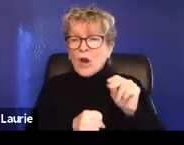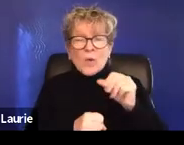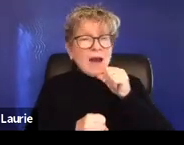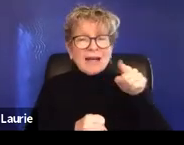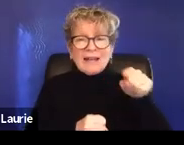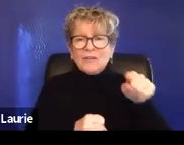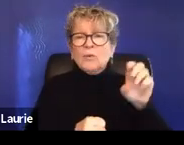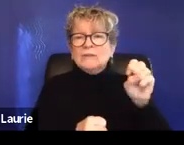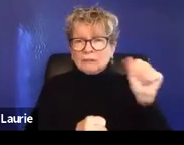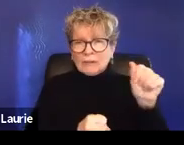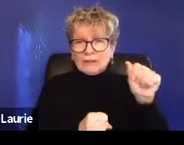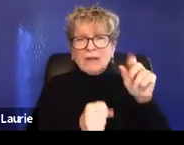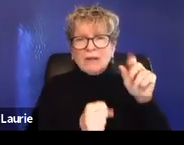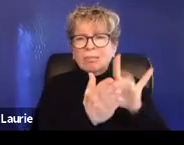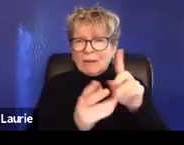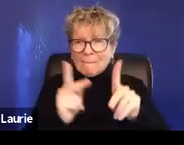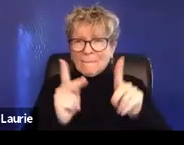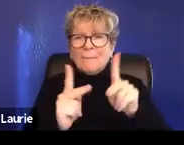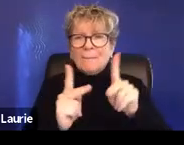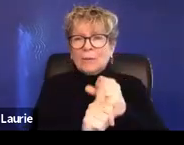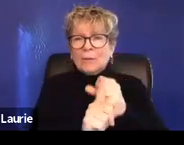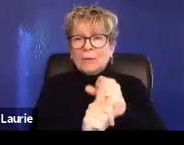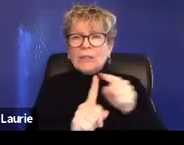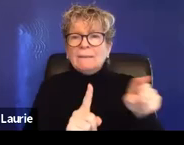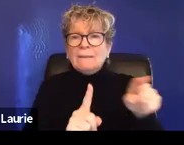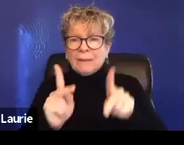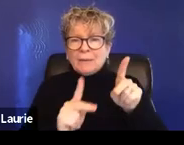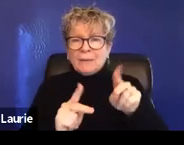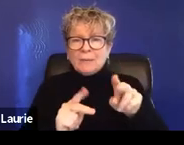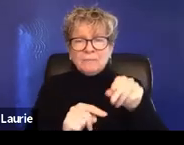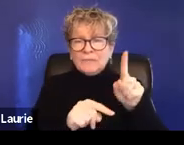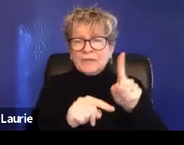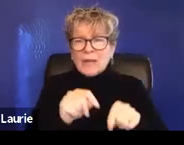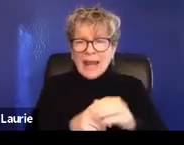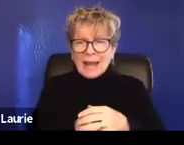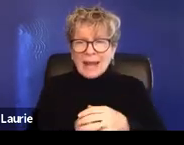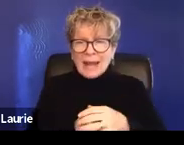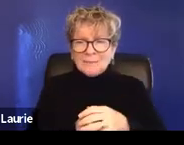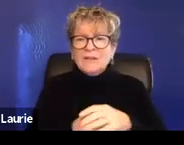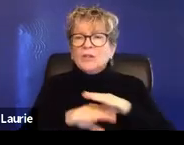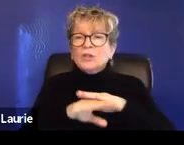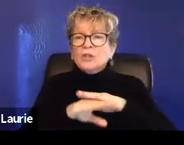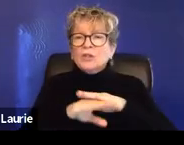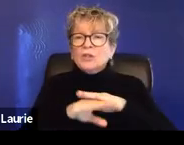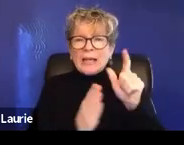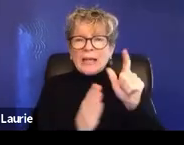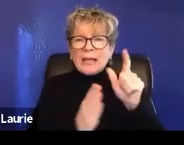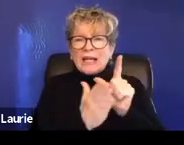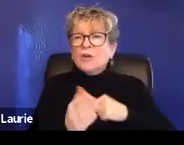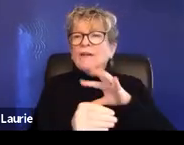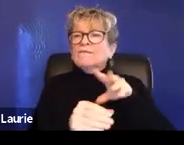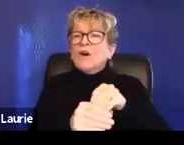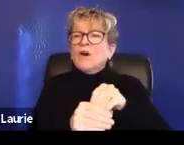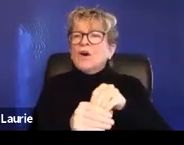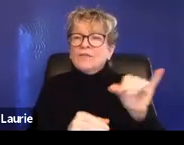landlord and the survivor, the tenant, you actually don't need an attorney involved. And this is